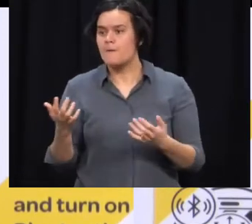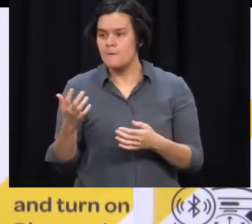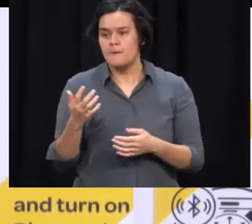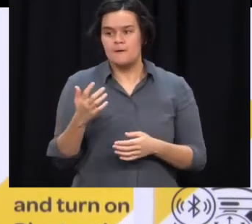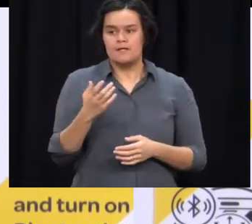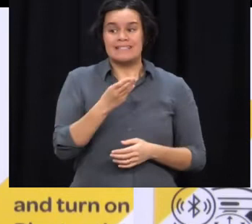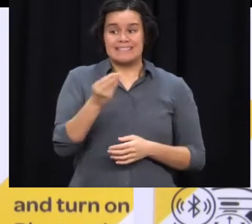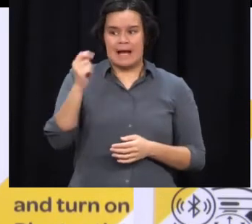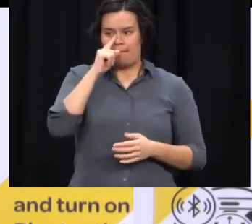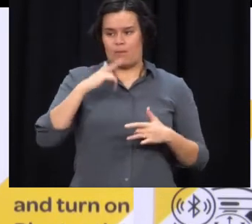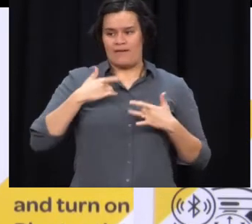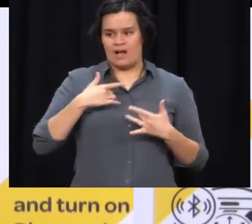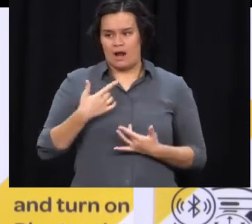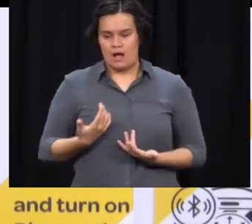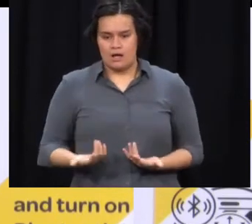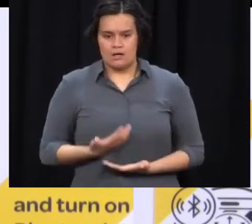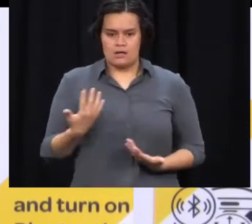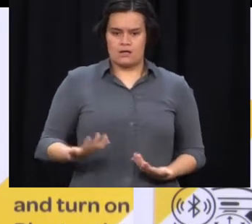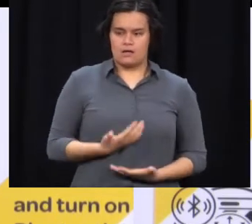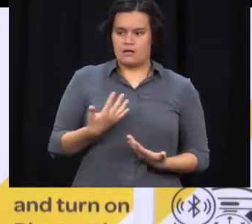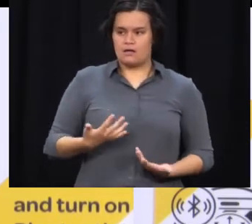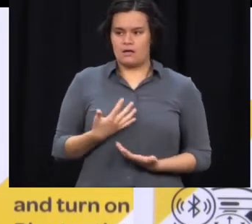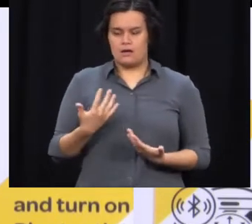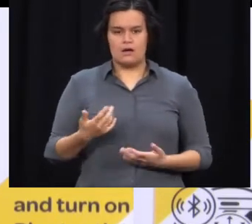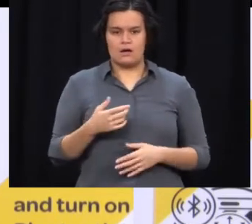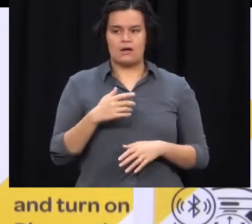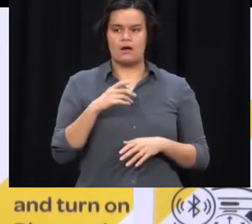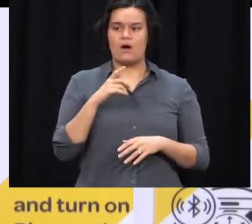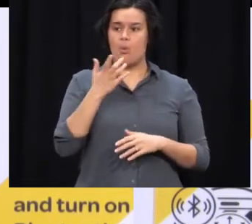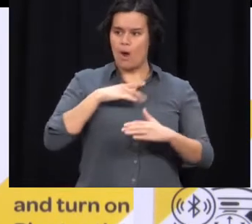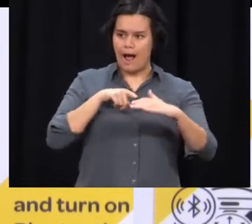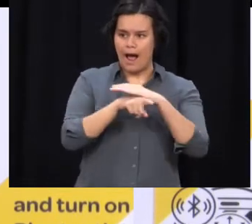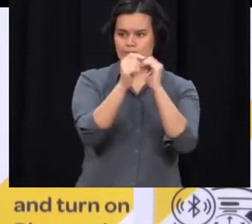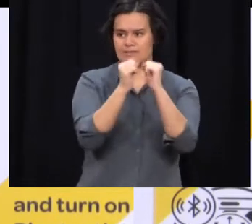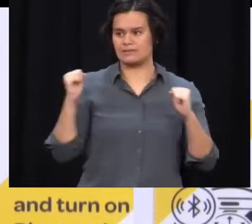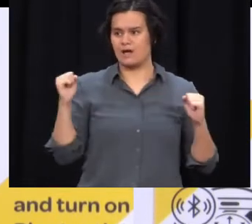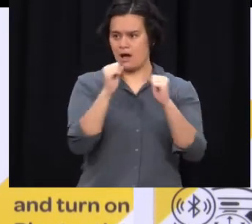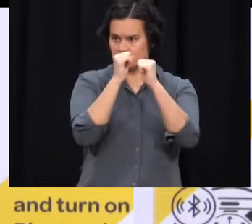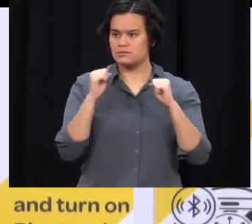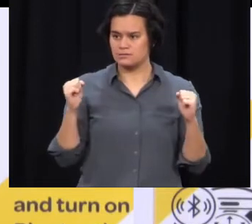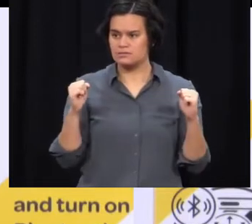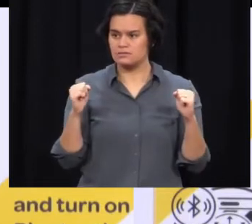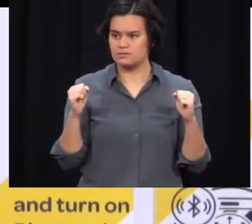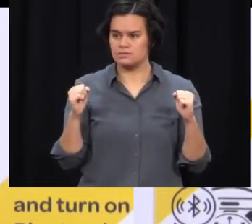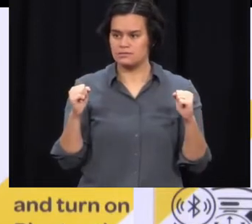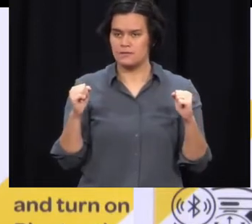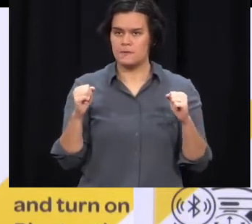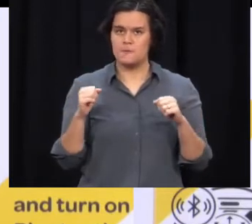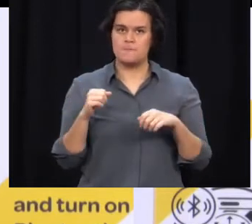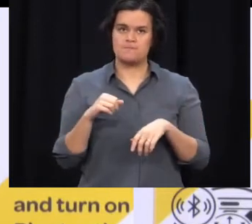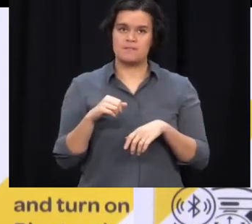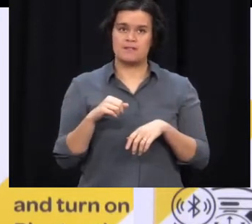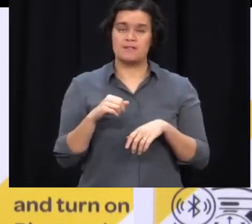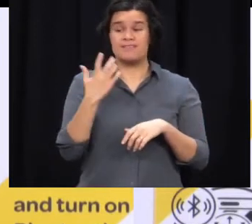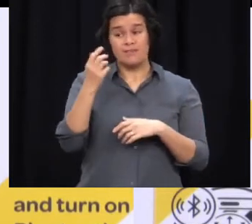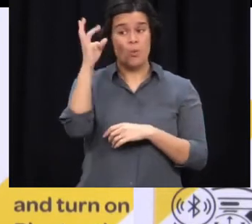surrounded by other people. And so in some cases it might be more sensible for them to drive a short distance